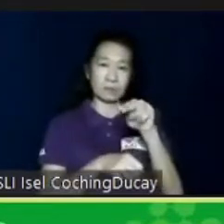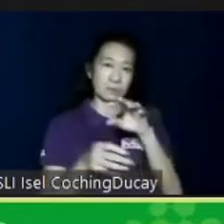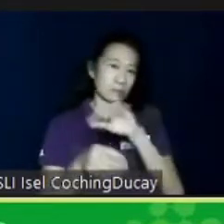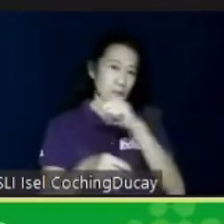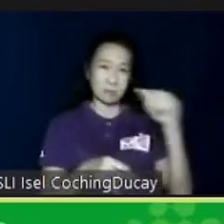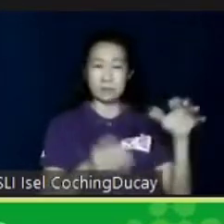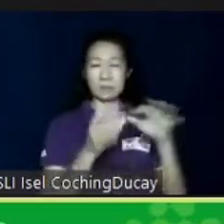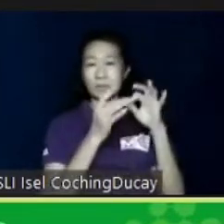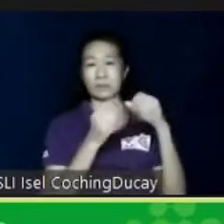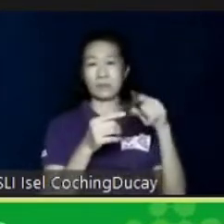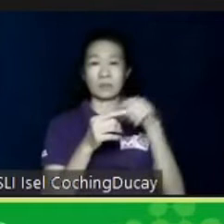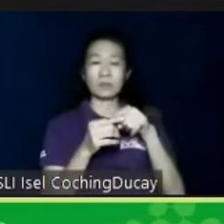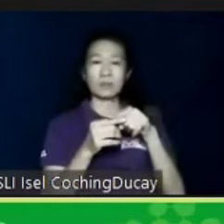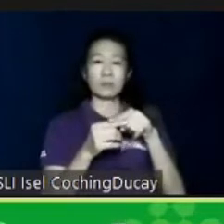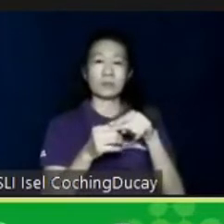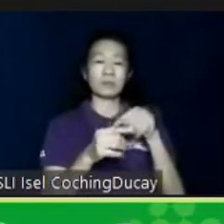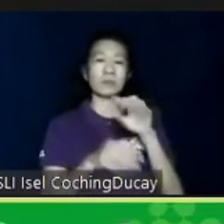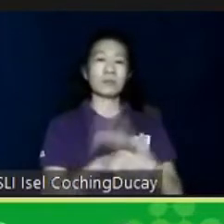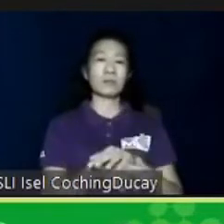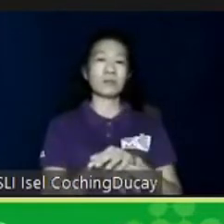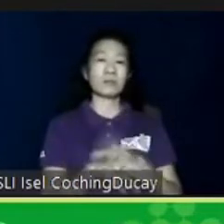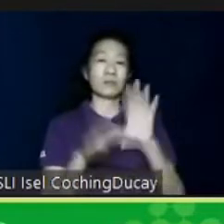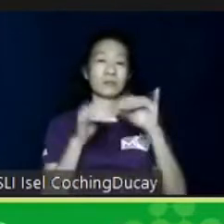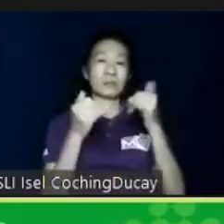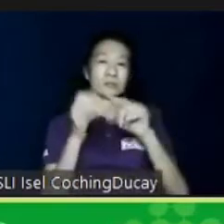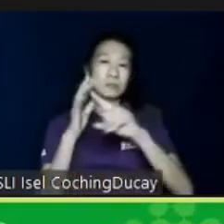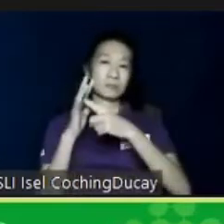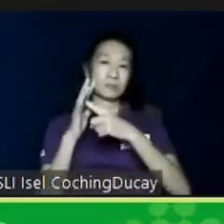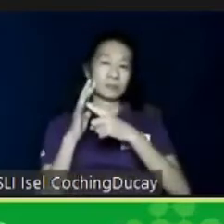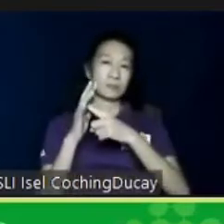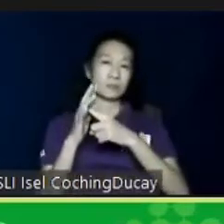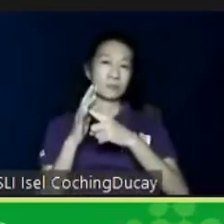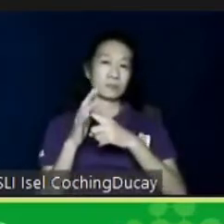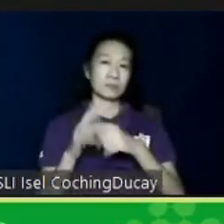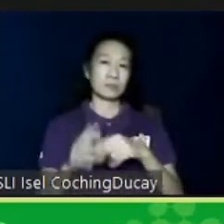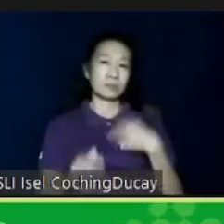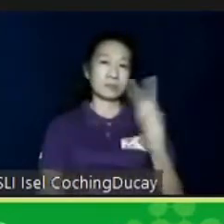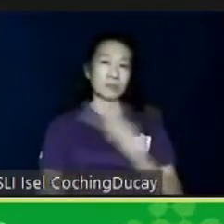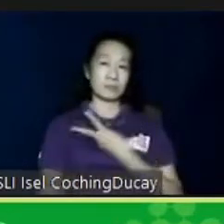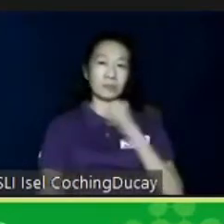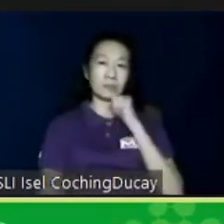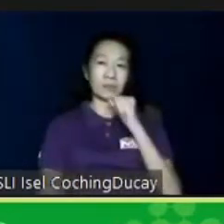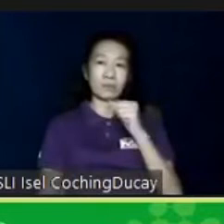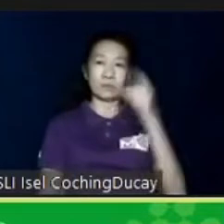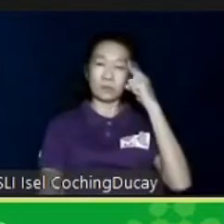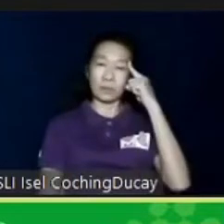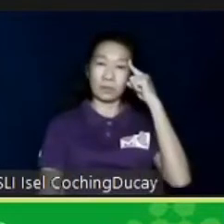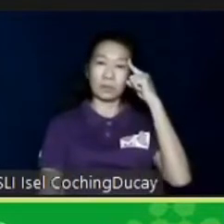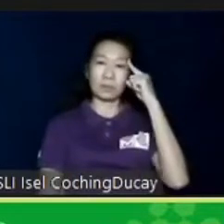So, when the company starts talking like this, our approach is always, don't think of this